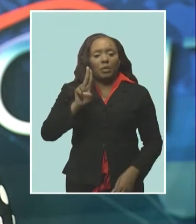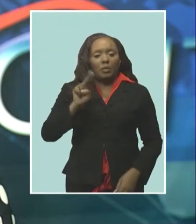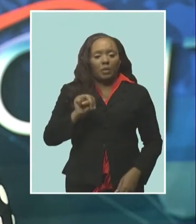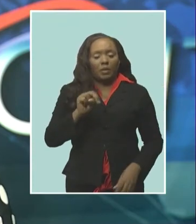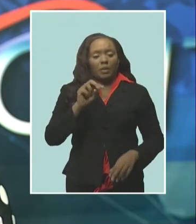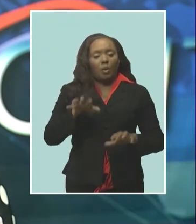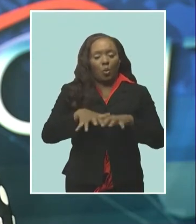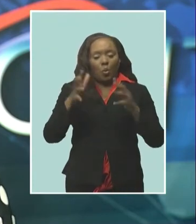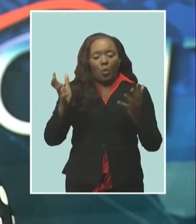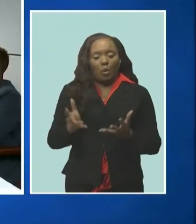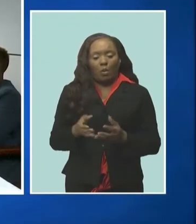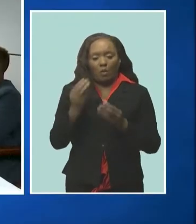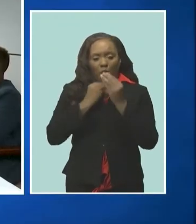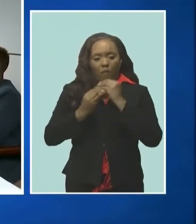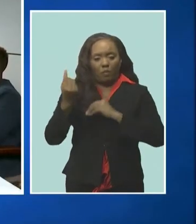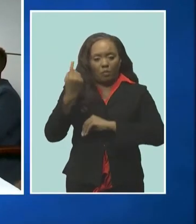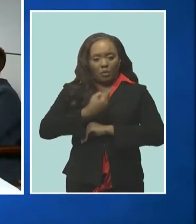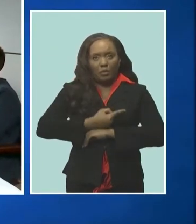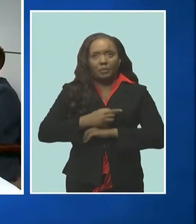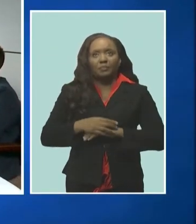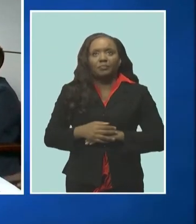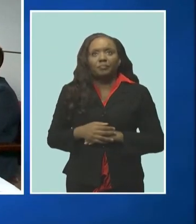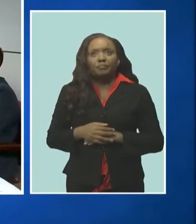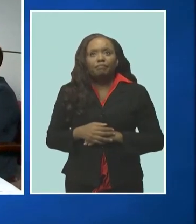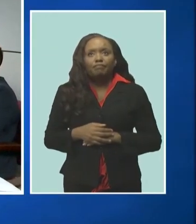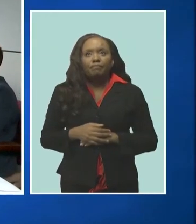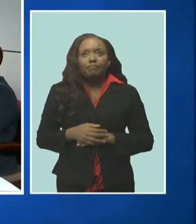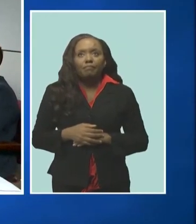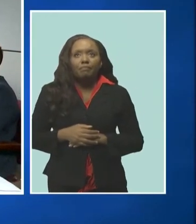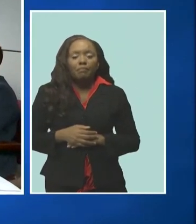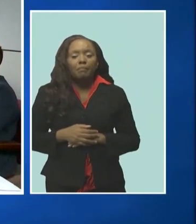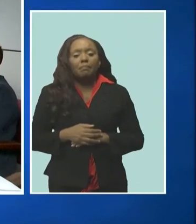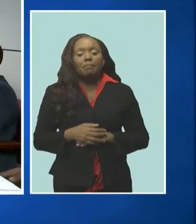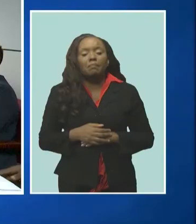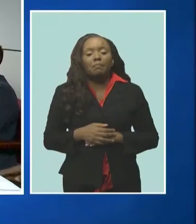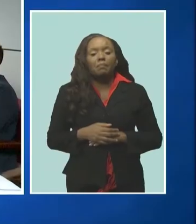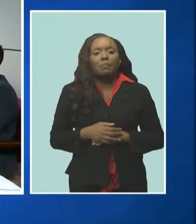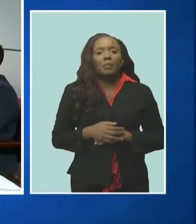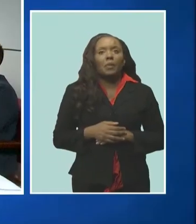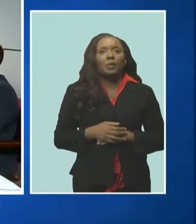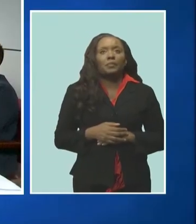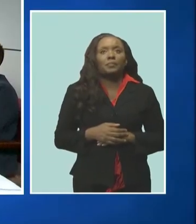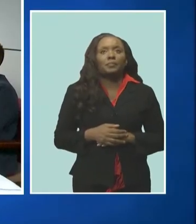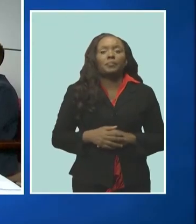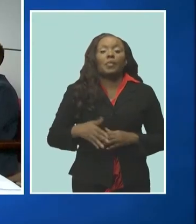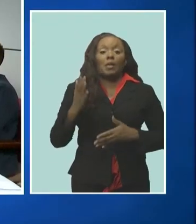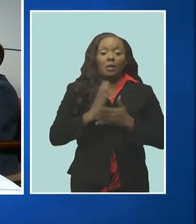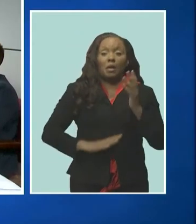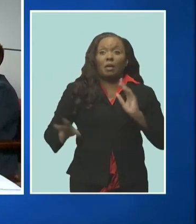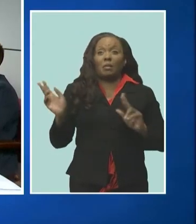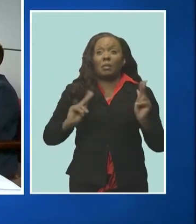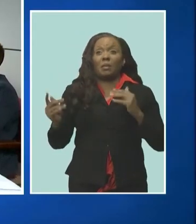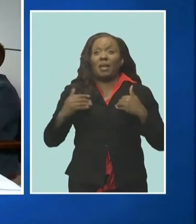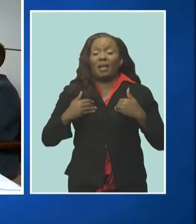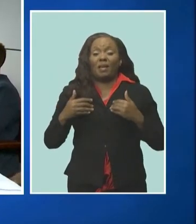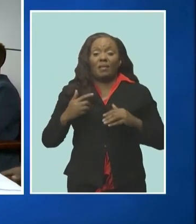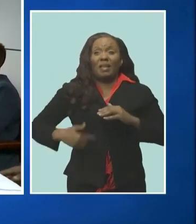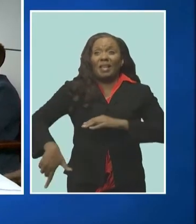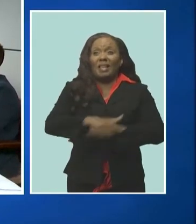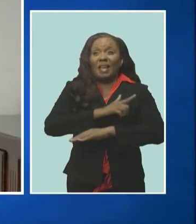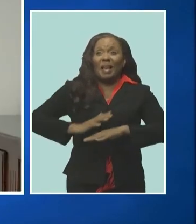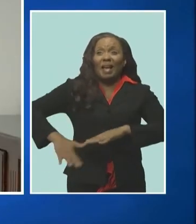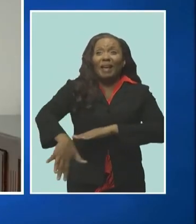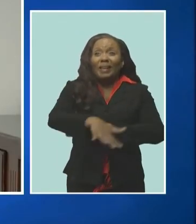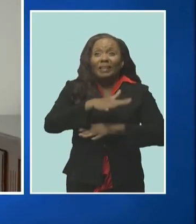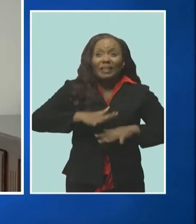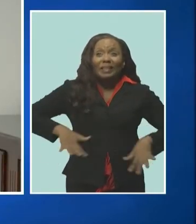more they're concerned some landowners are taking arable land out of production for a considerable amount of time and then applying